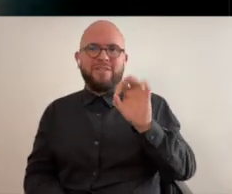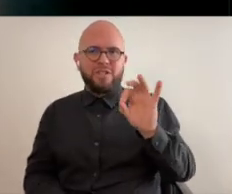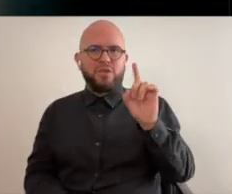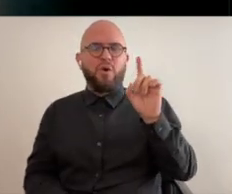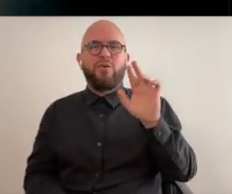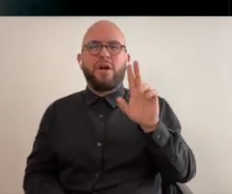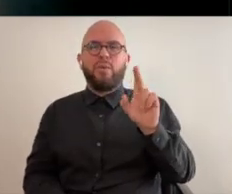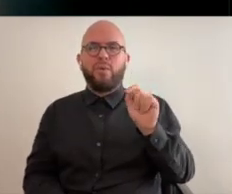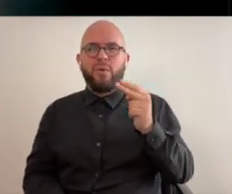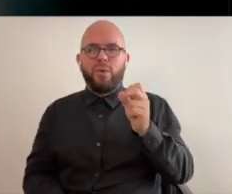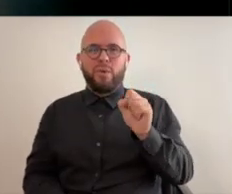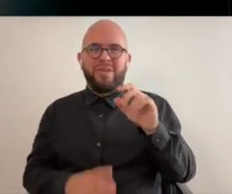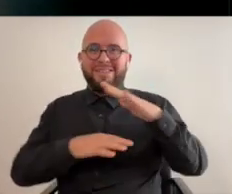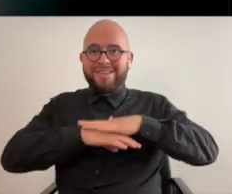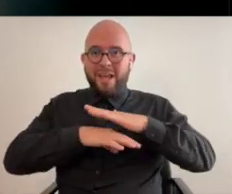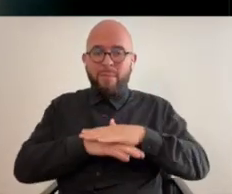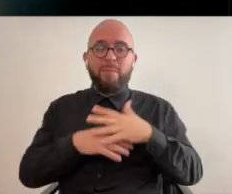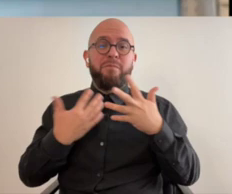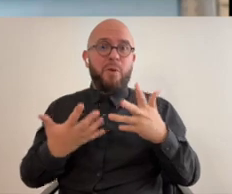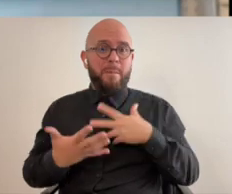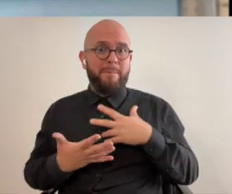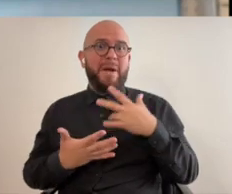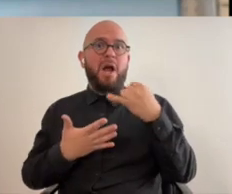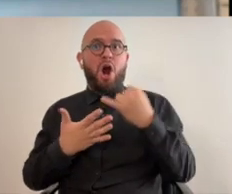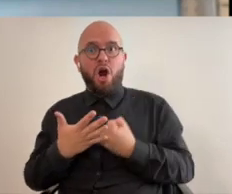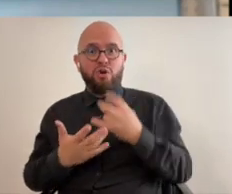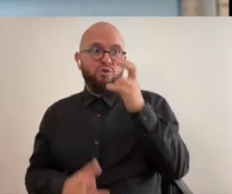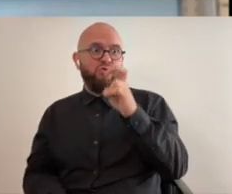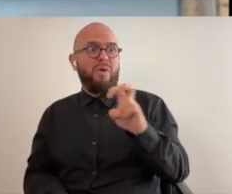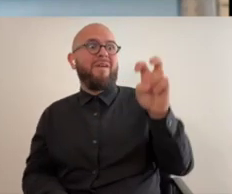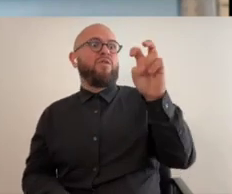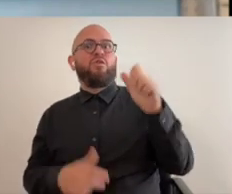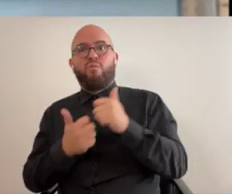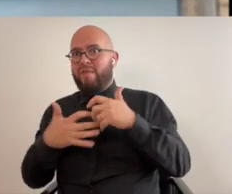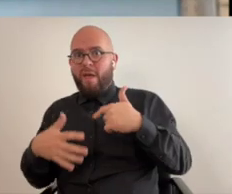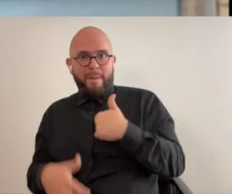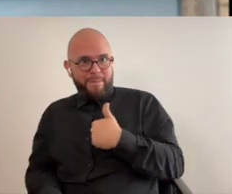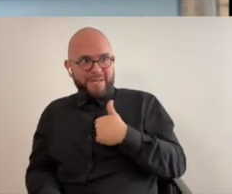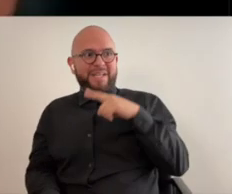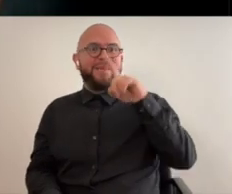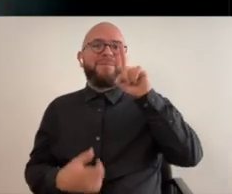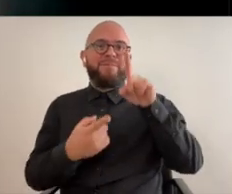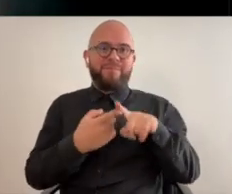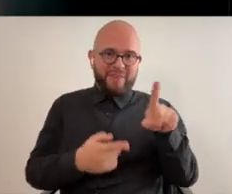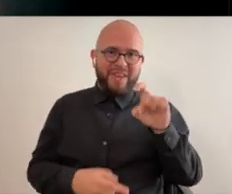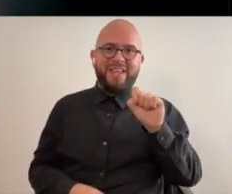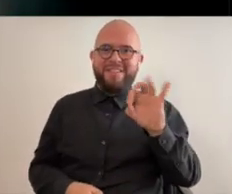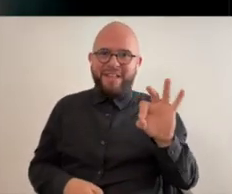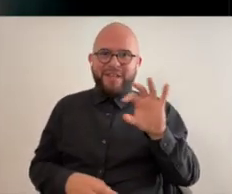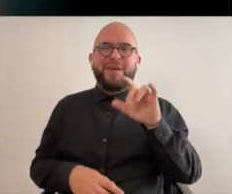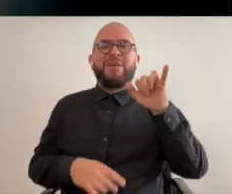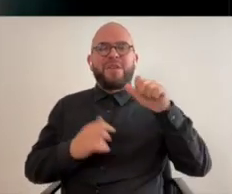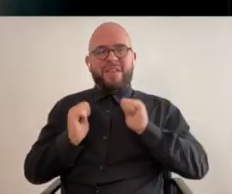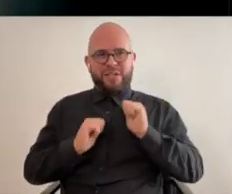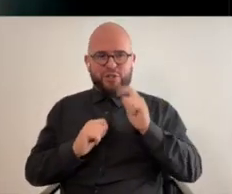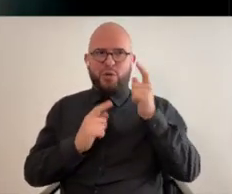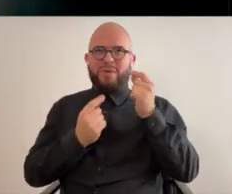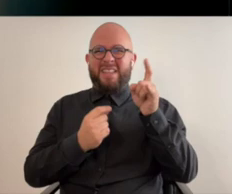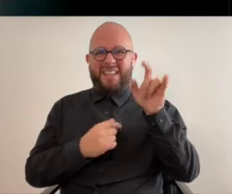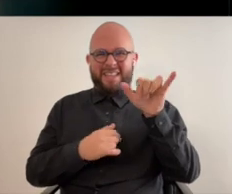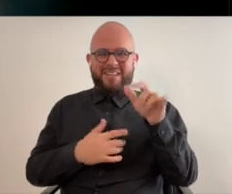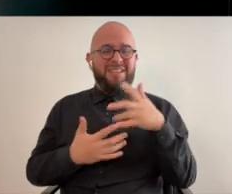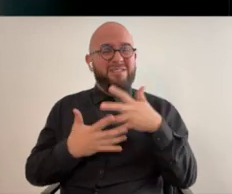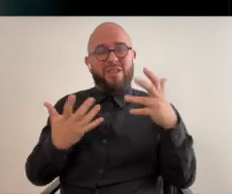in san francisco at ruth's table yeah so my art traveled literally without me um to san